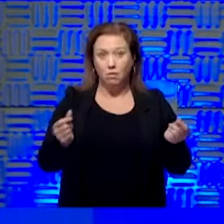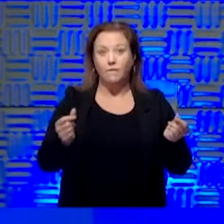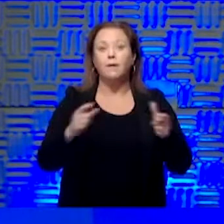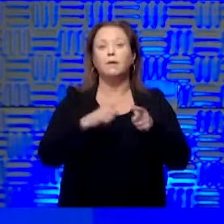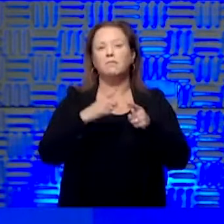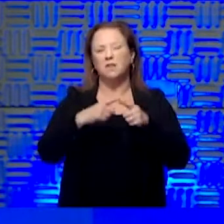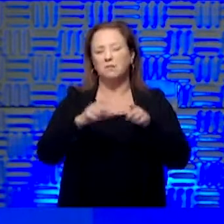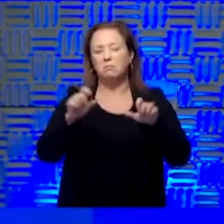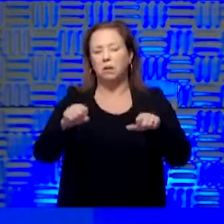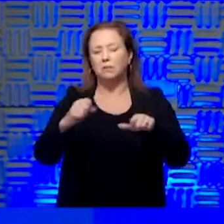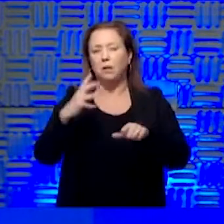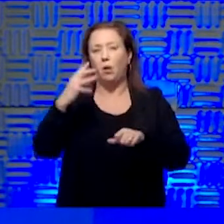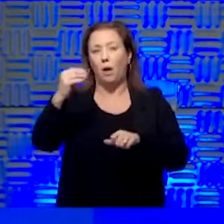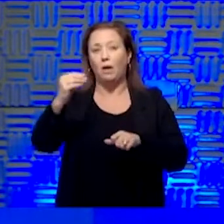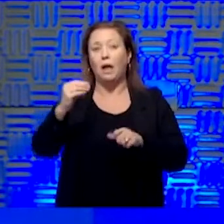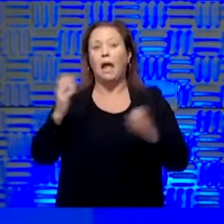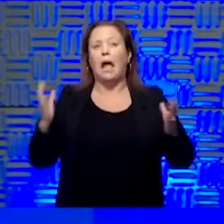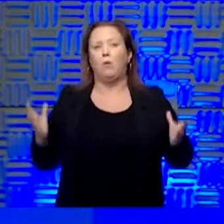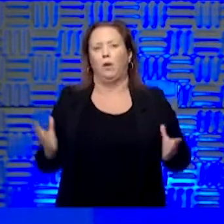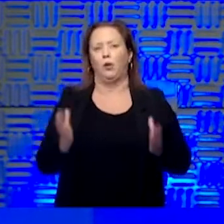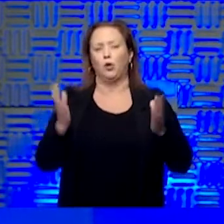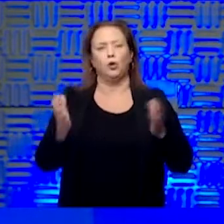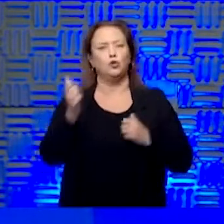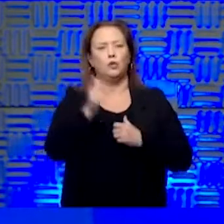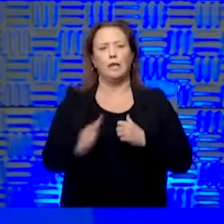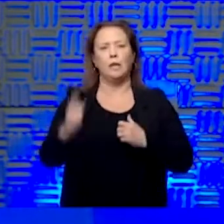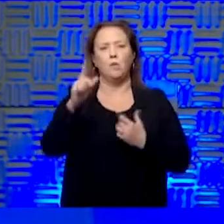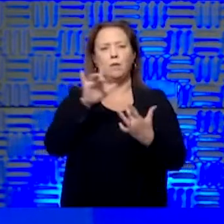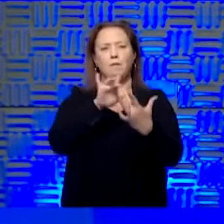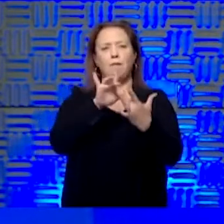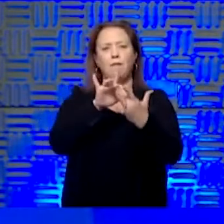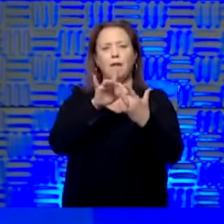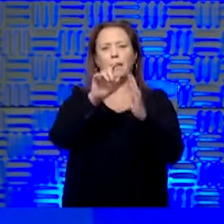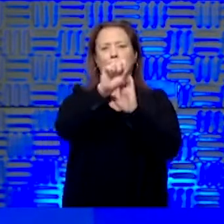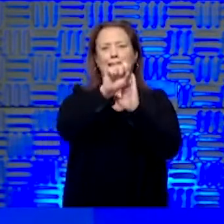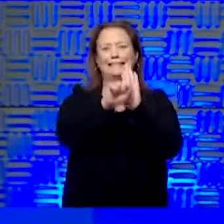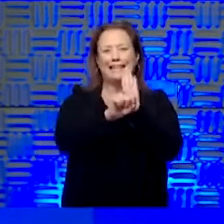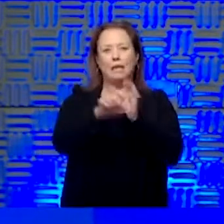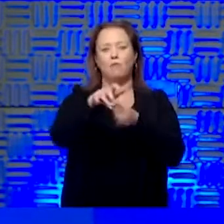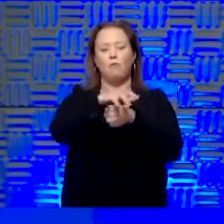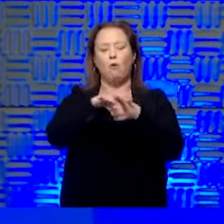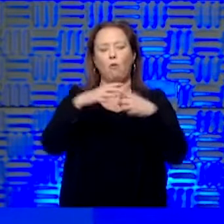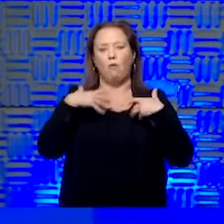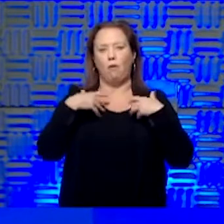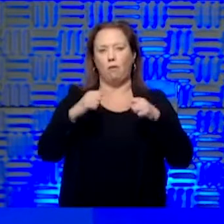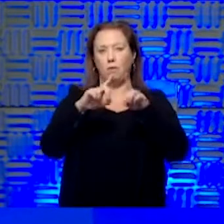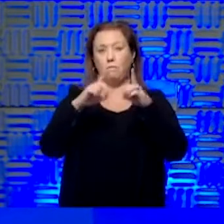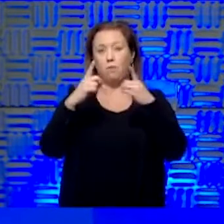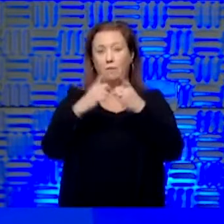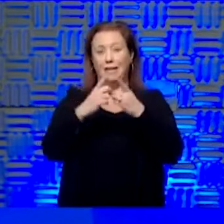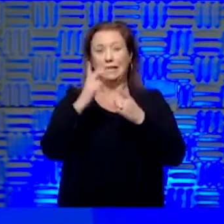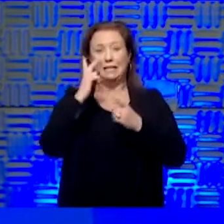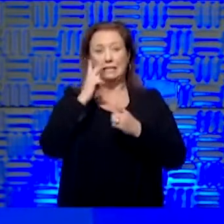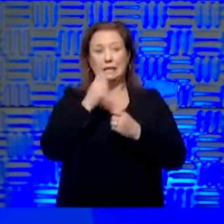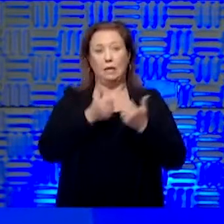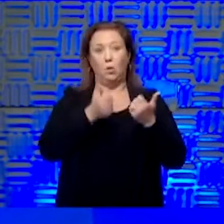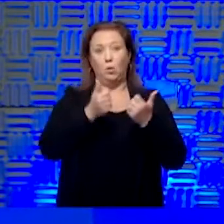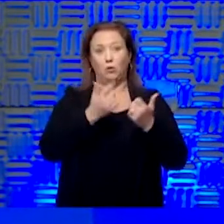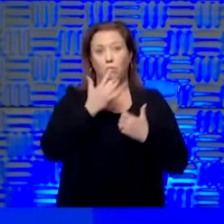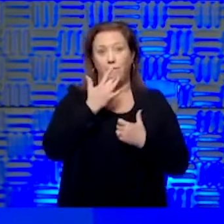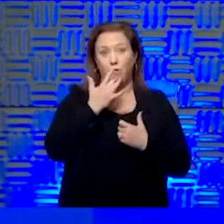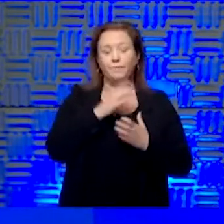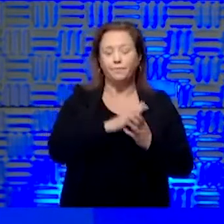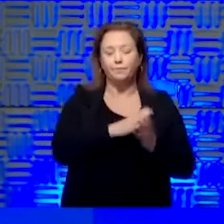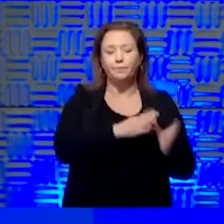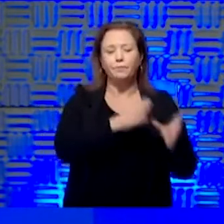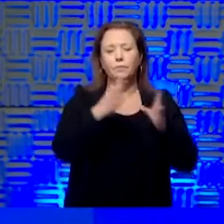then you could possibly go back. I would encourage anyone to really contact their state or their local health department to see which guidance is preferred. The second